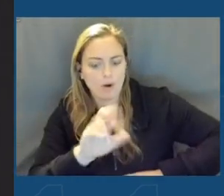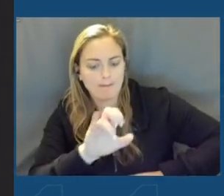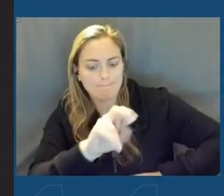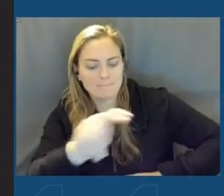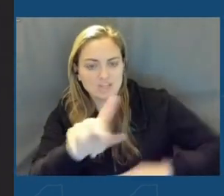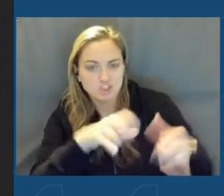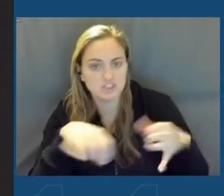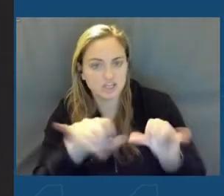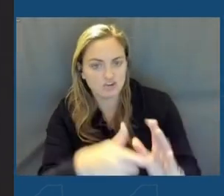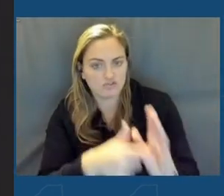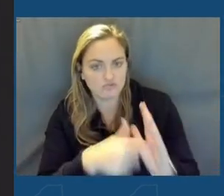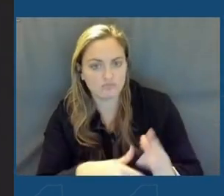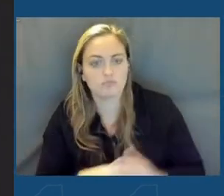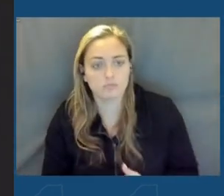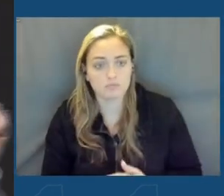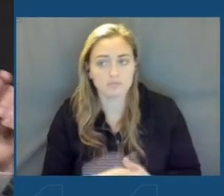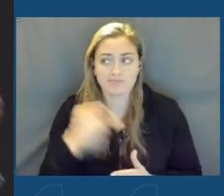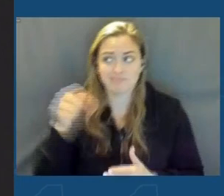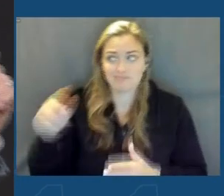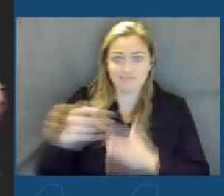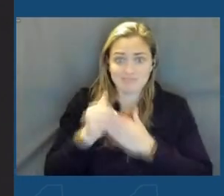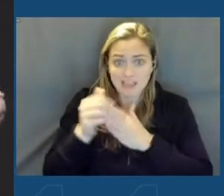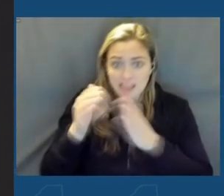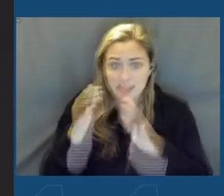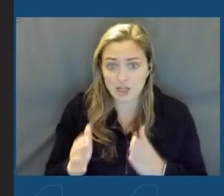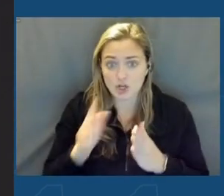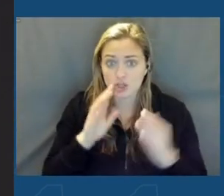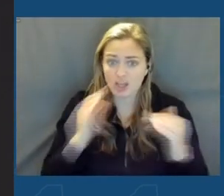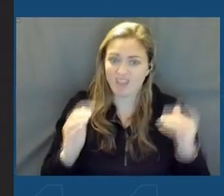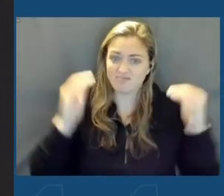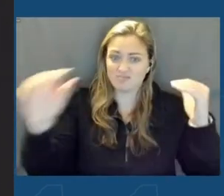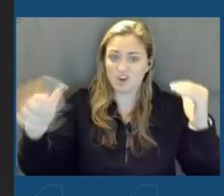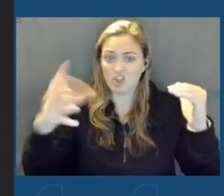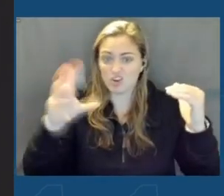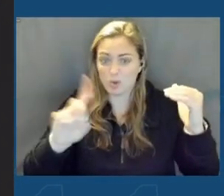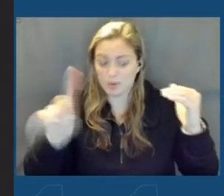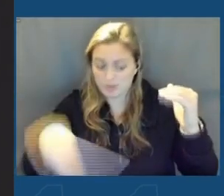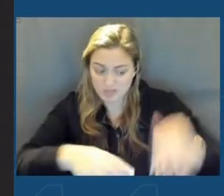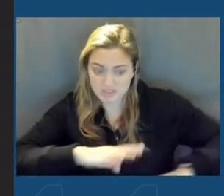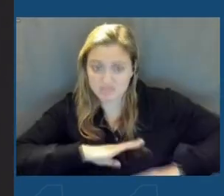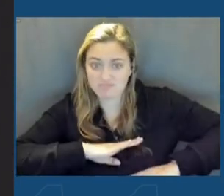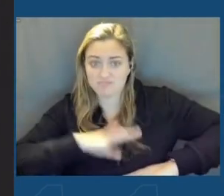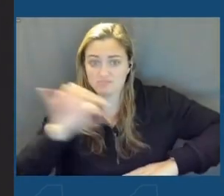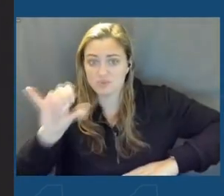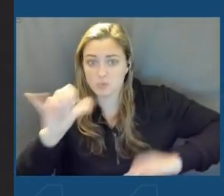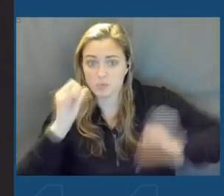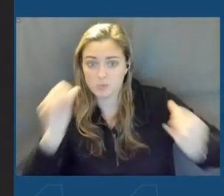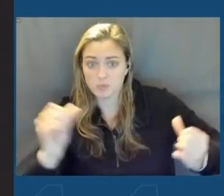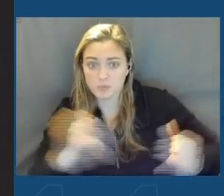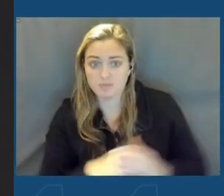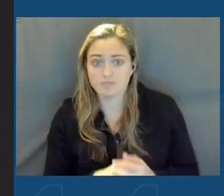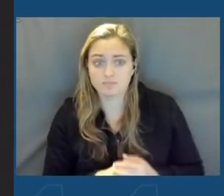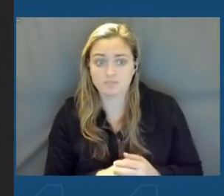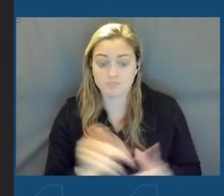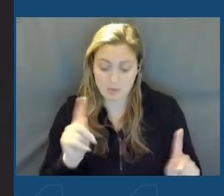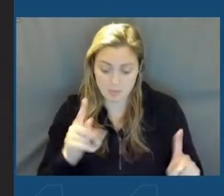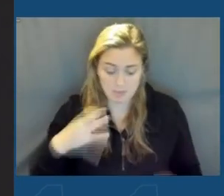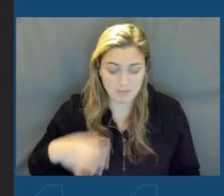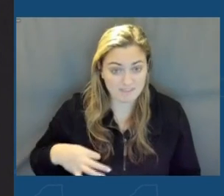This is a leader who has now raised the bar for other companies by meeting these standards. And the beneficiaries,